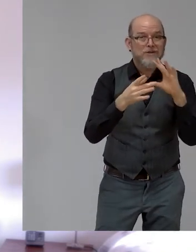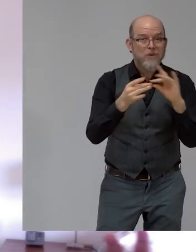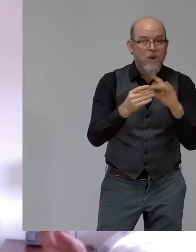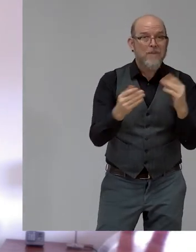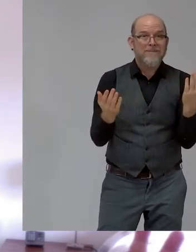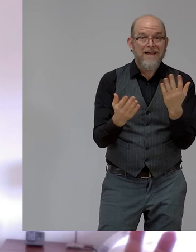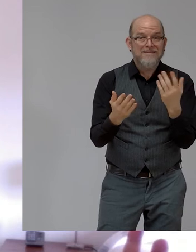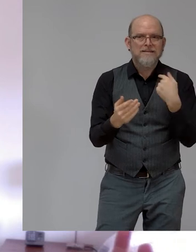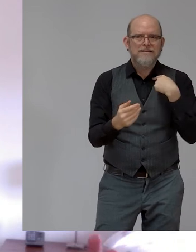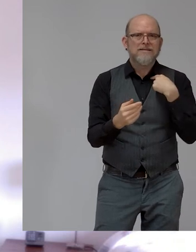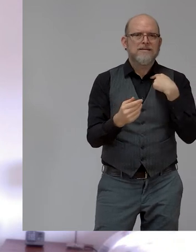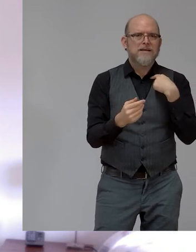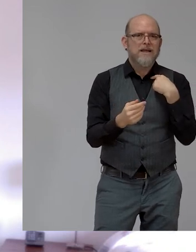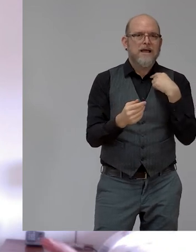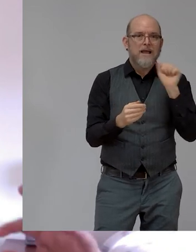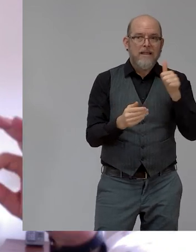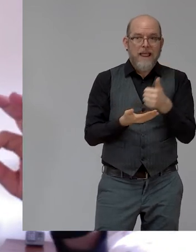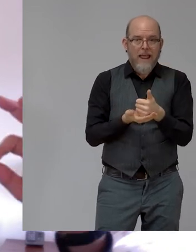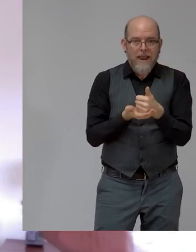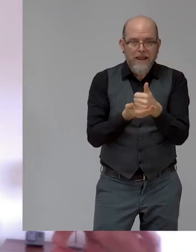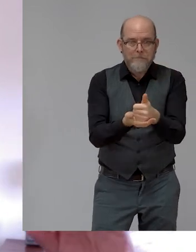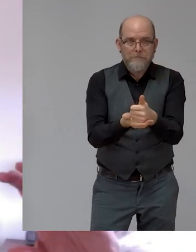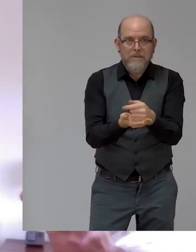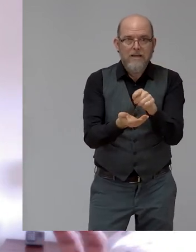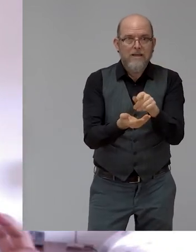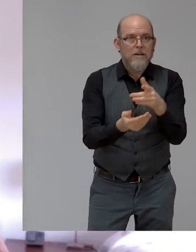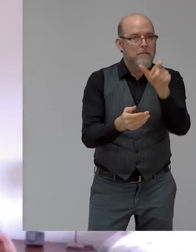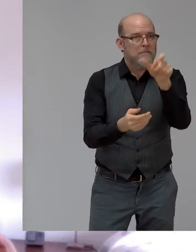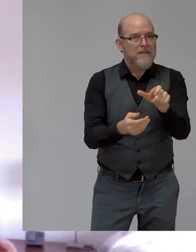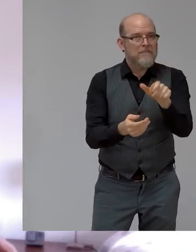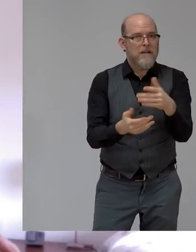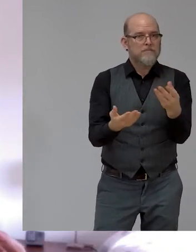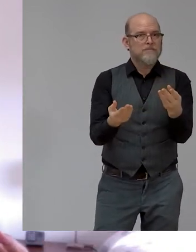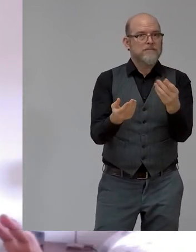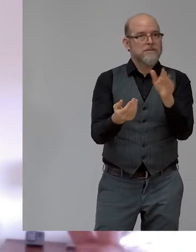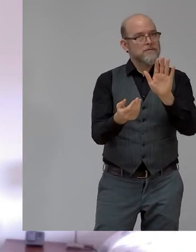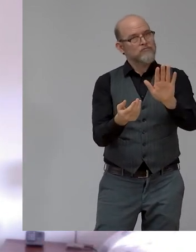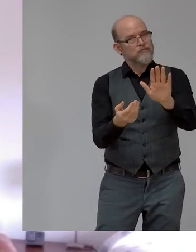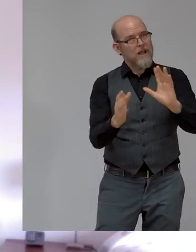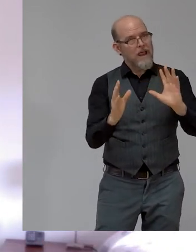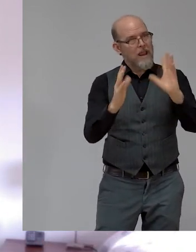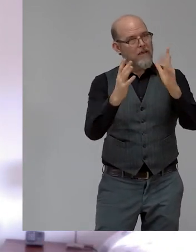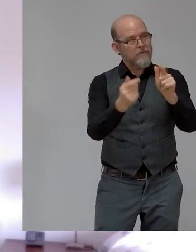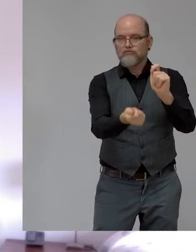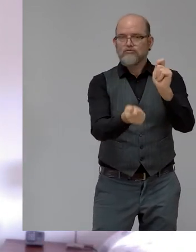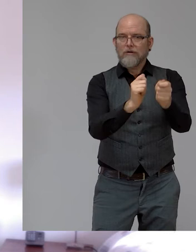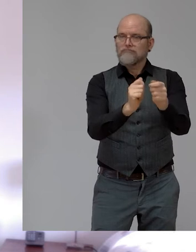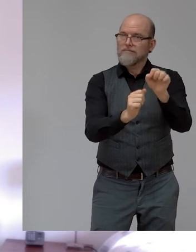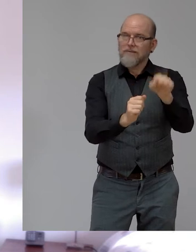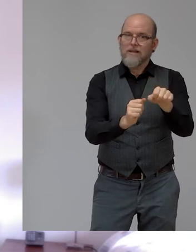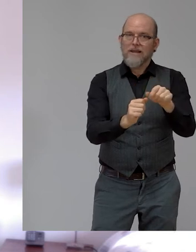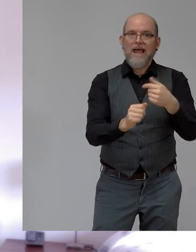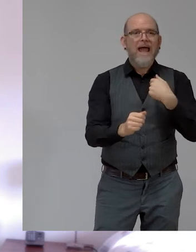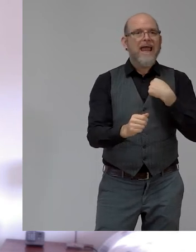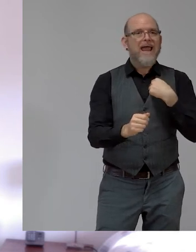today in the branch and it made a significant impact to that person, when I come home and I talk to